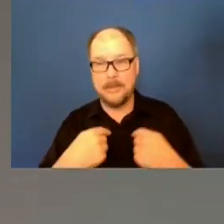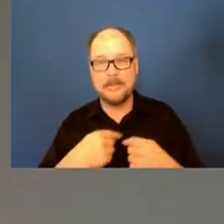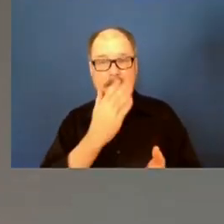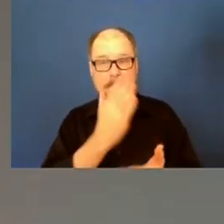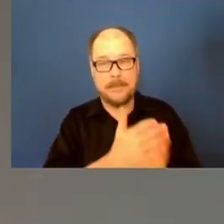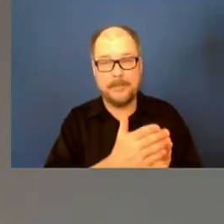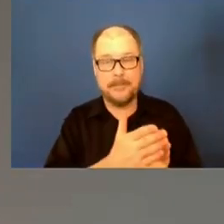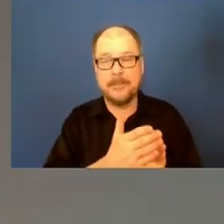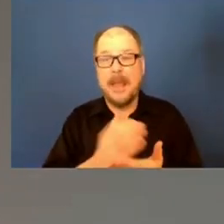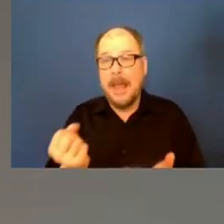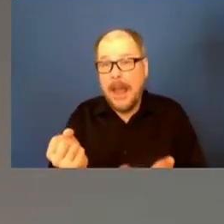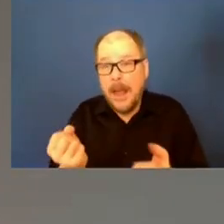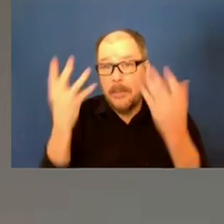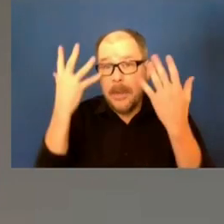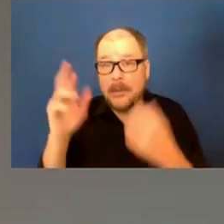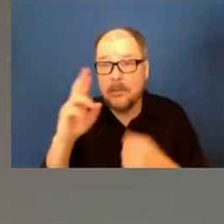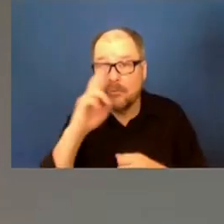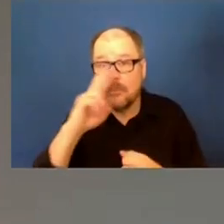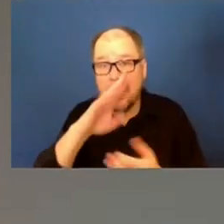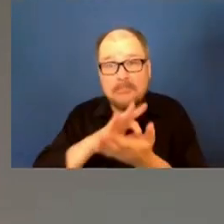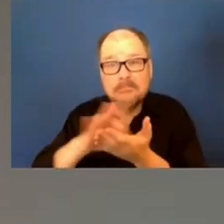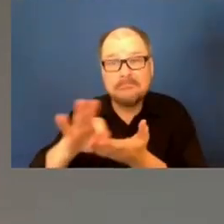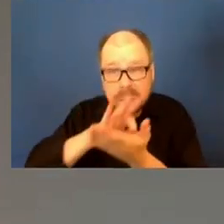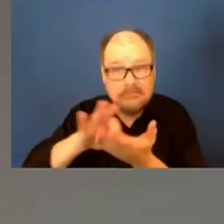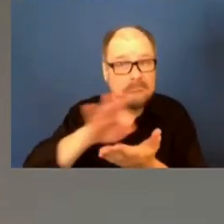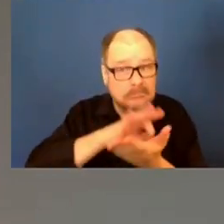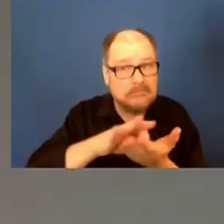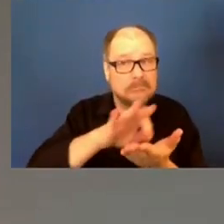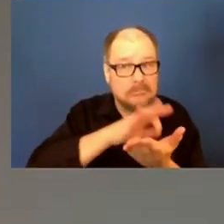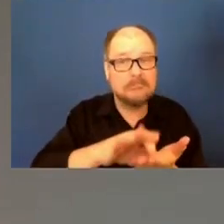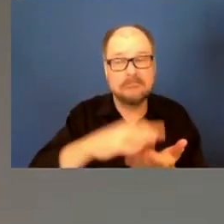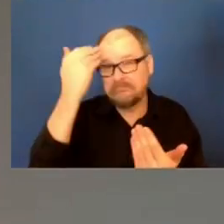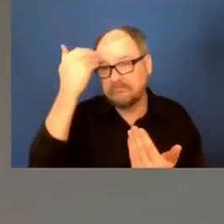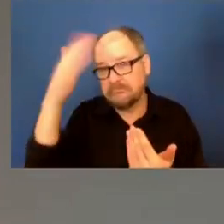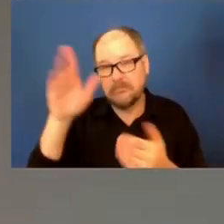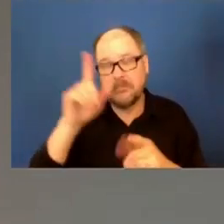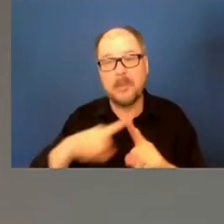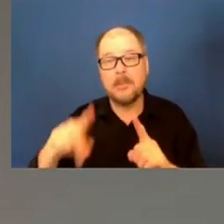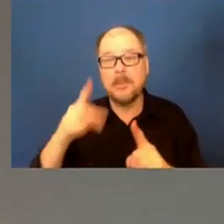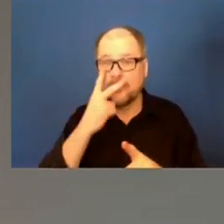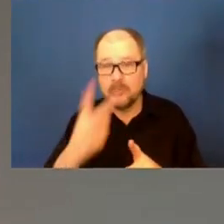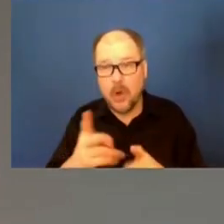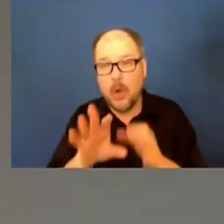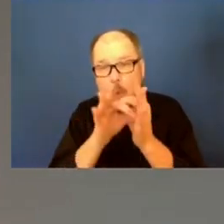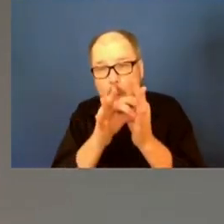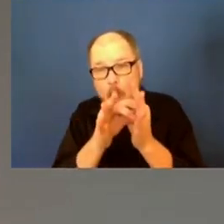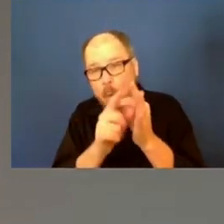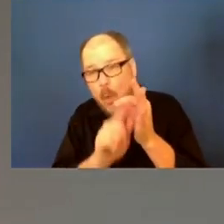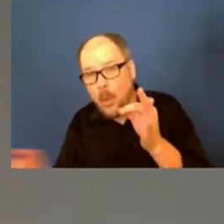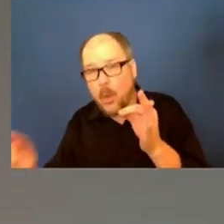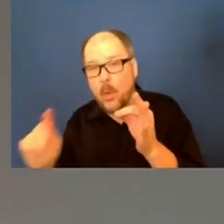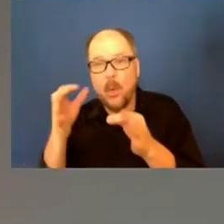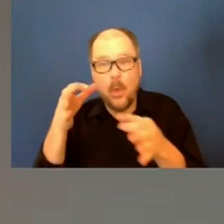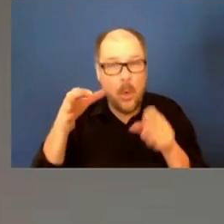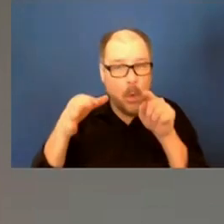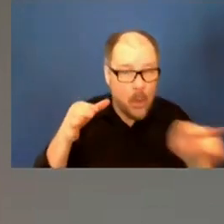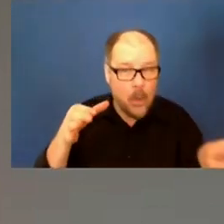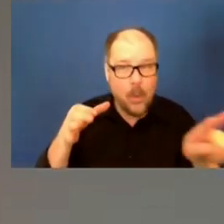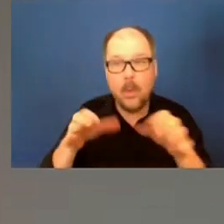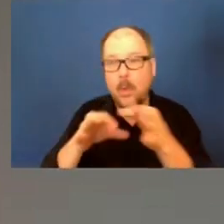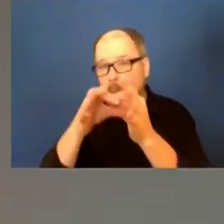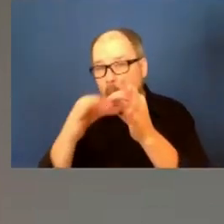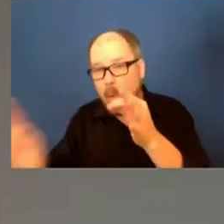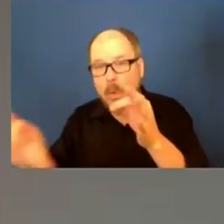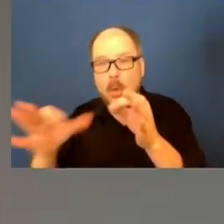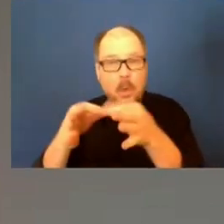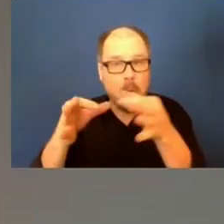But all we know is with the burrows that we've seen, the feces that we've seen, and the number of rats that have actually been seen